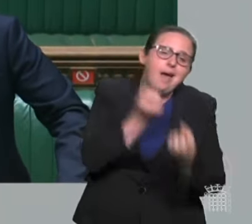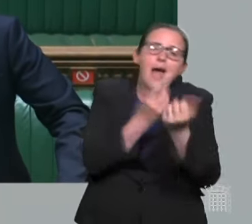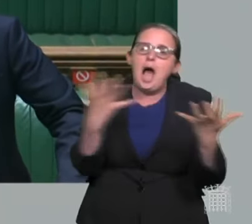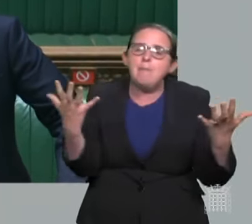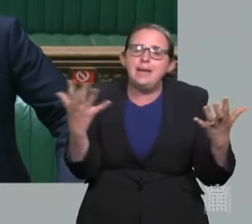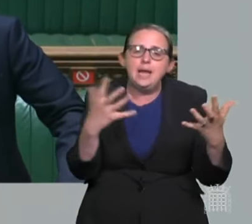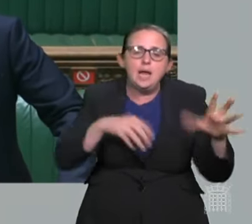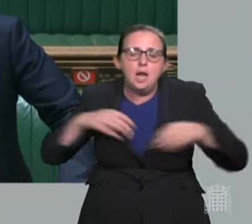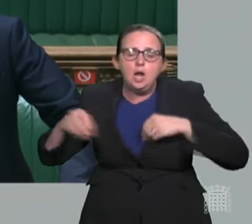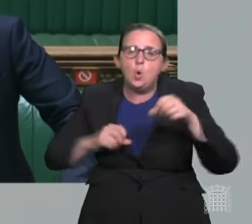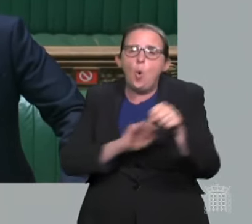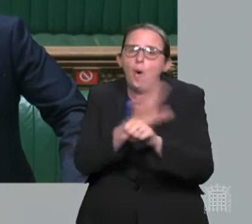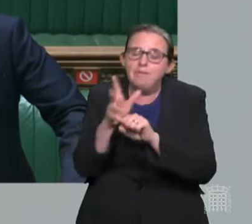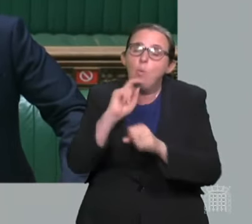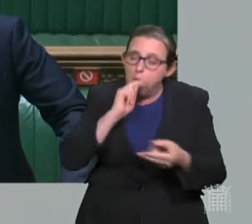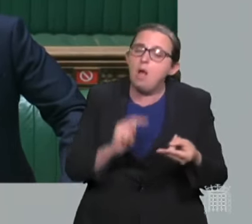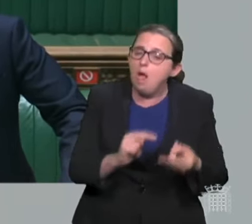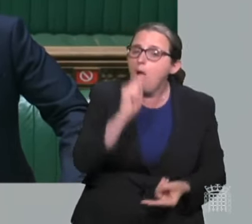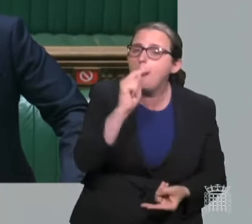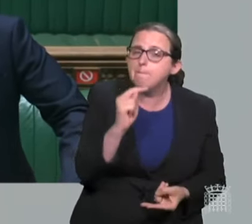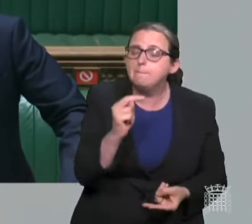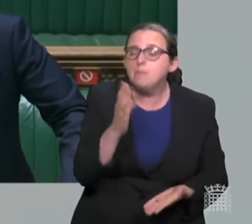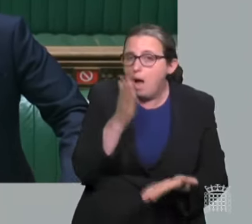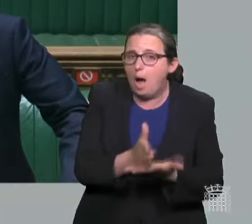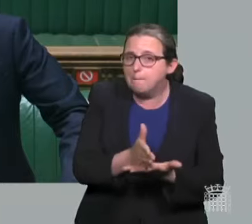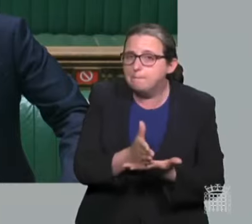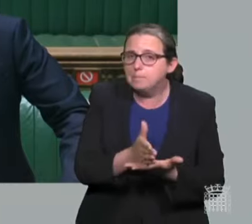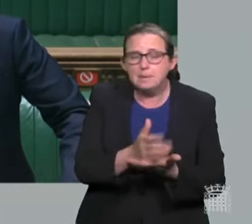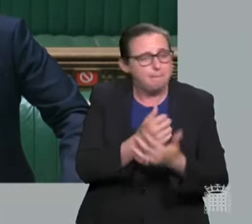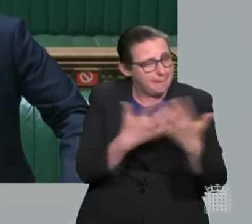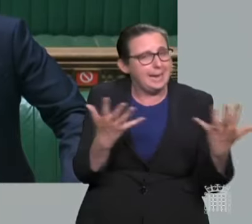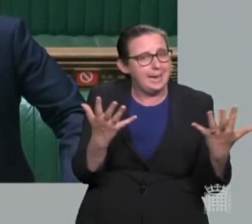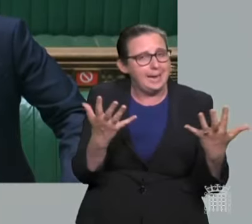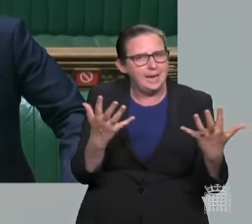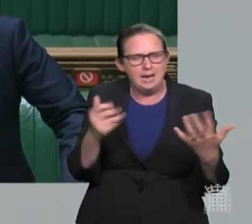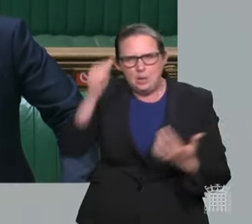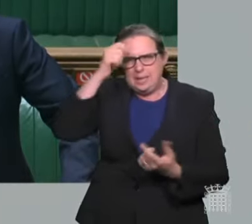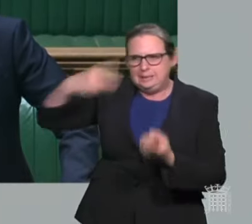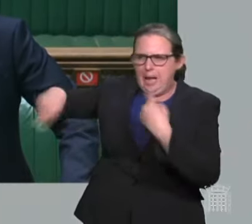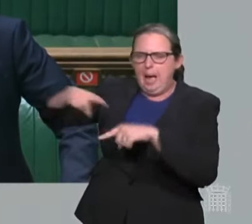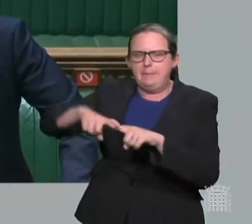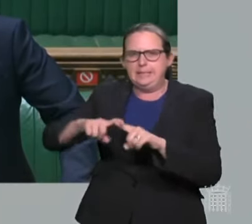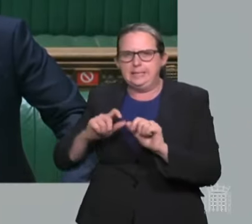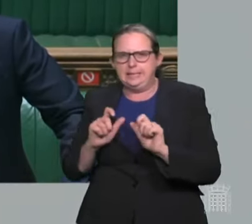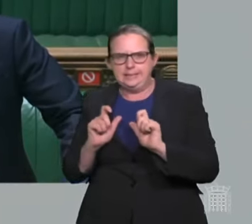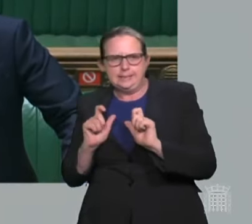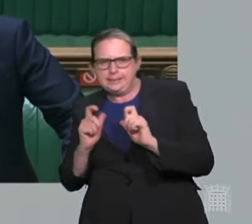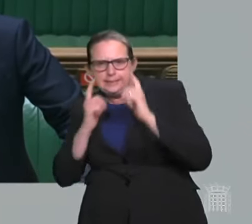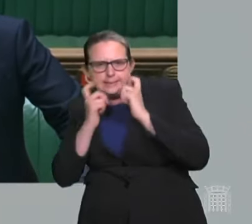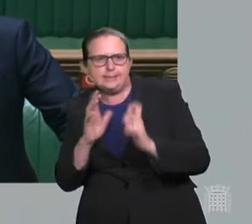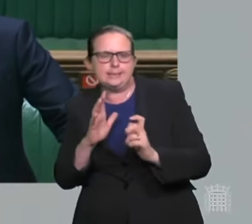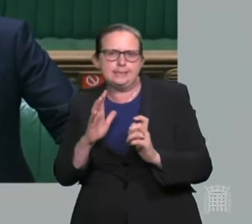Against this backdrop, I know that many people will be understandably cautious about easing restrictions.